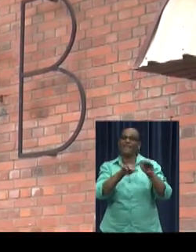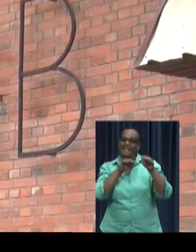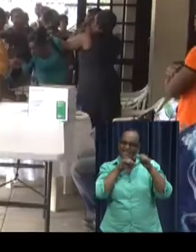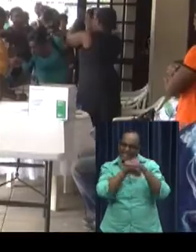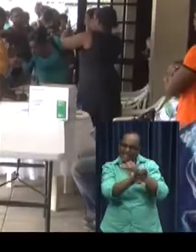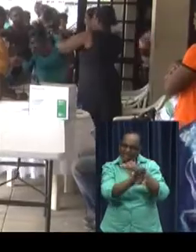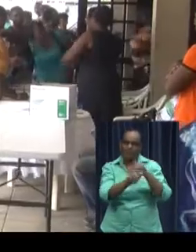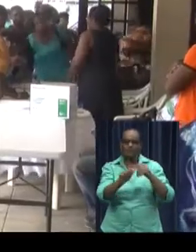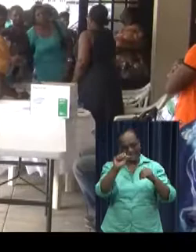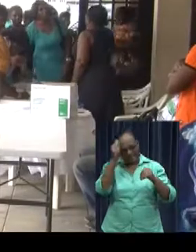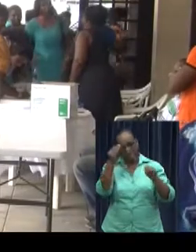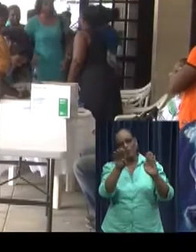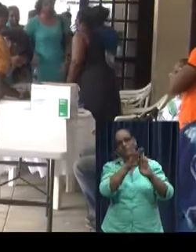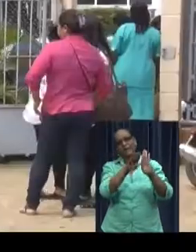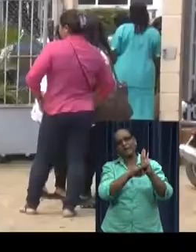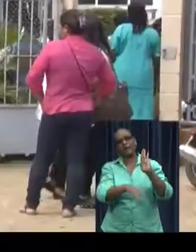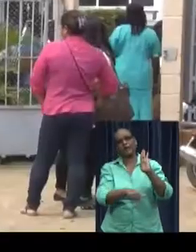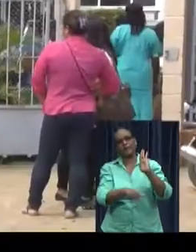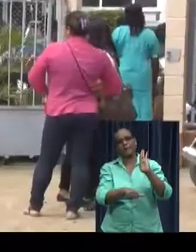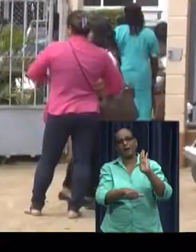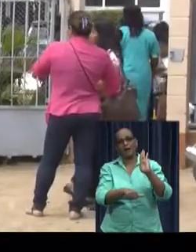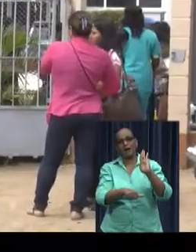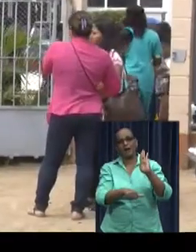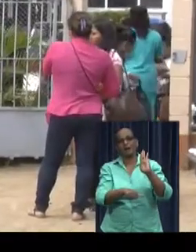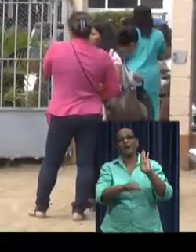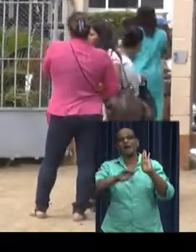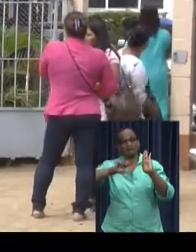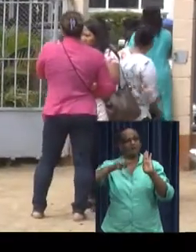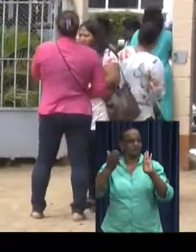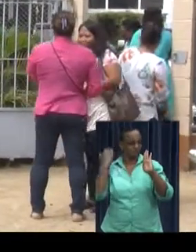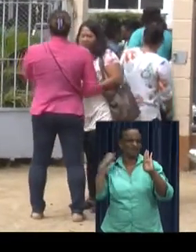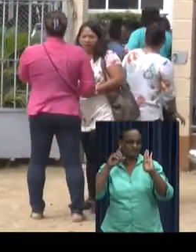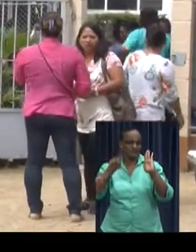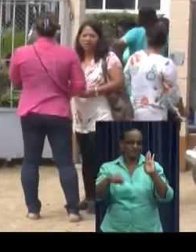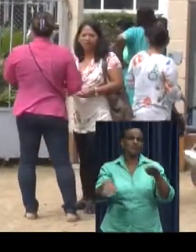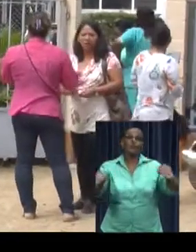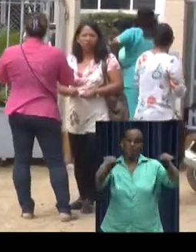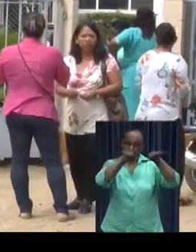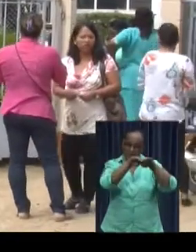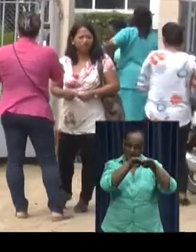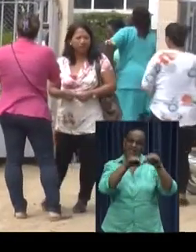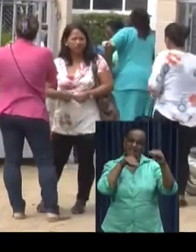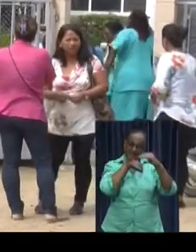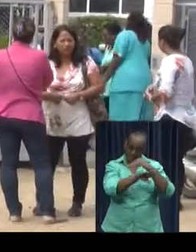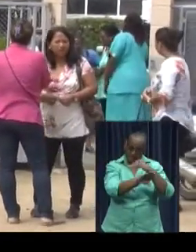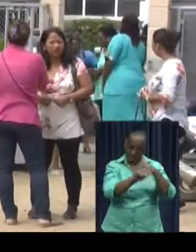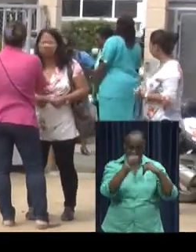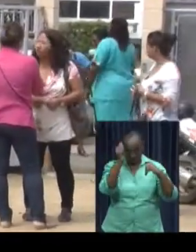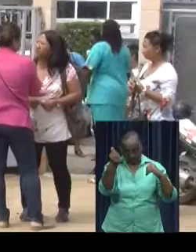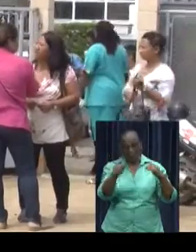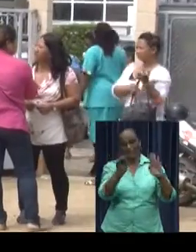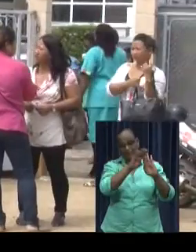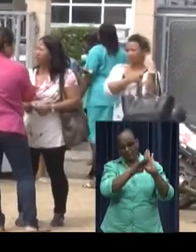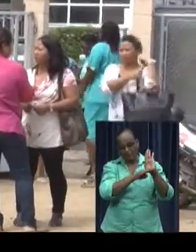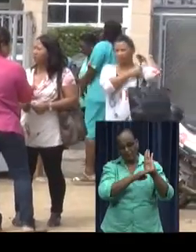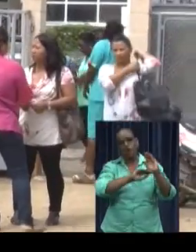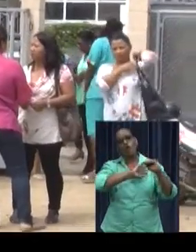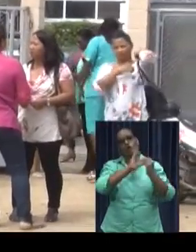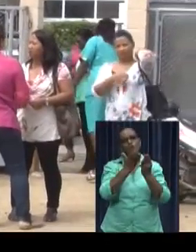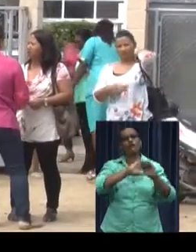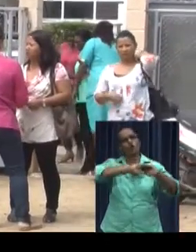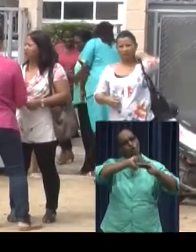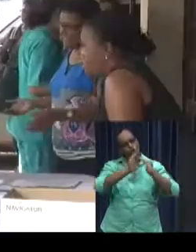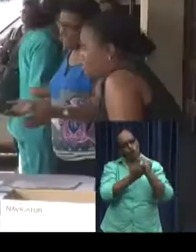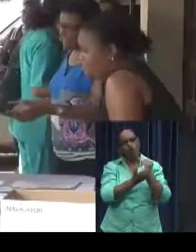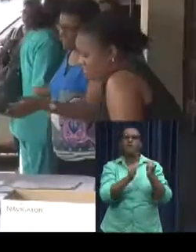informed the teachers about the implementation of the revaluation program. According to a previous agreement, the